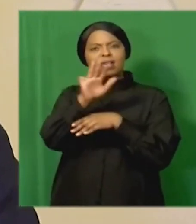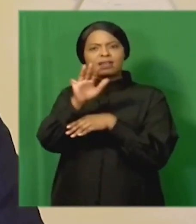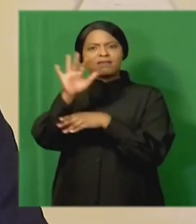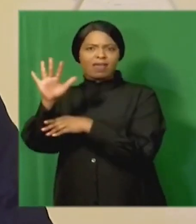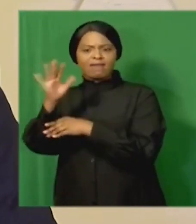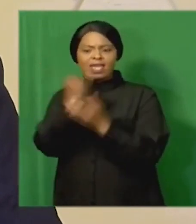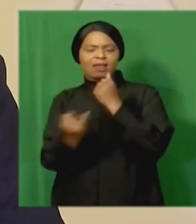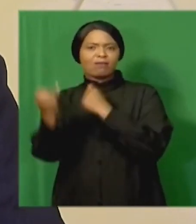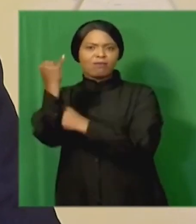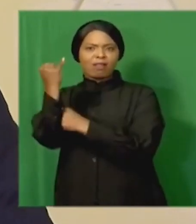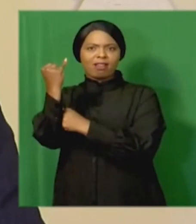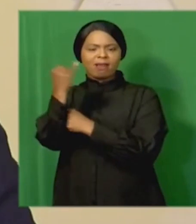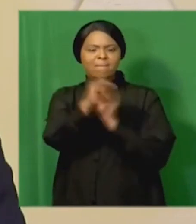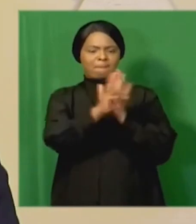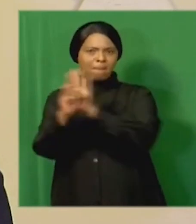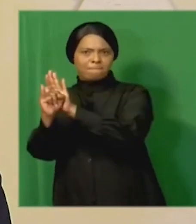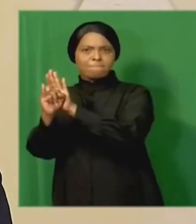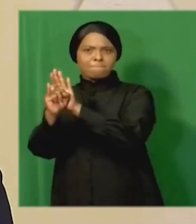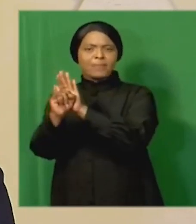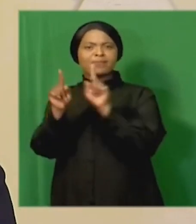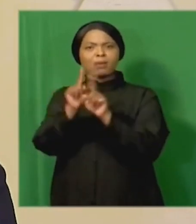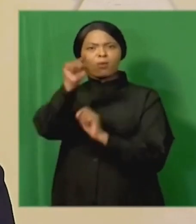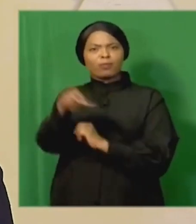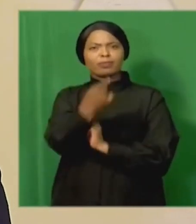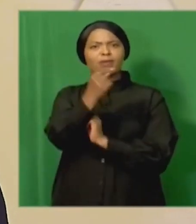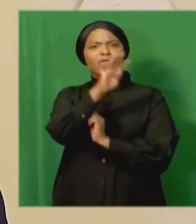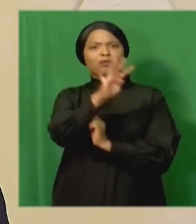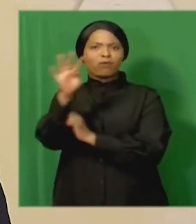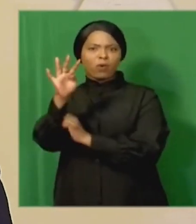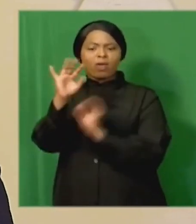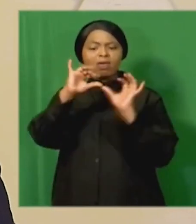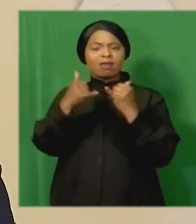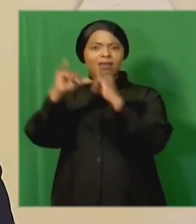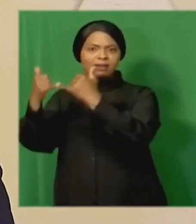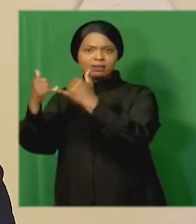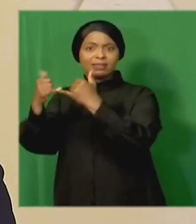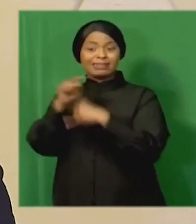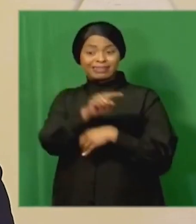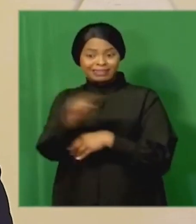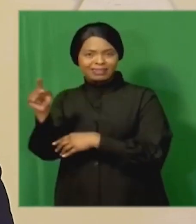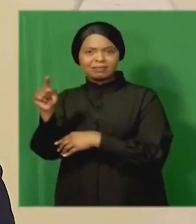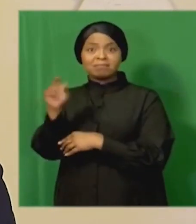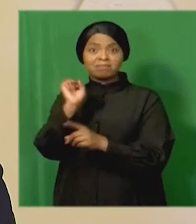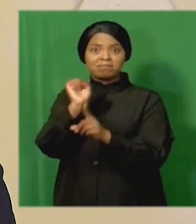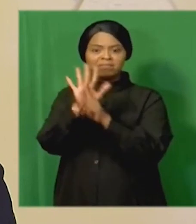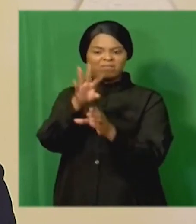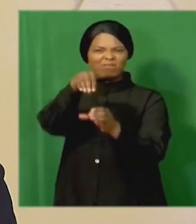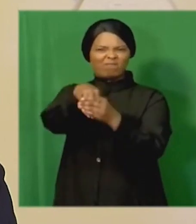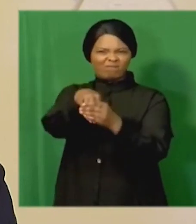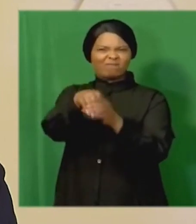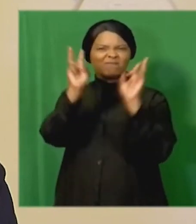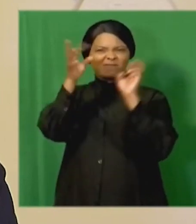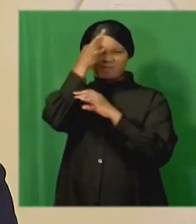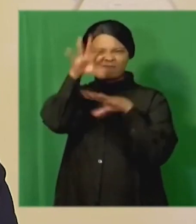individuals and 1,044 entities that may be implicated in